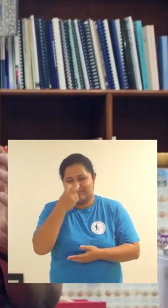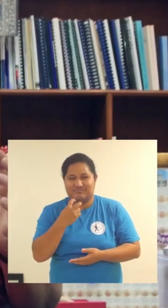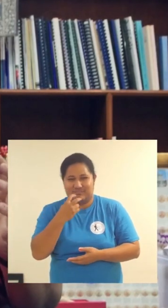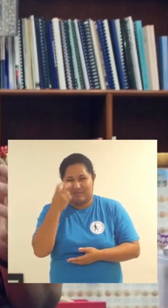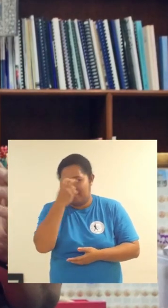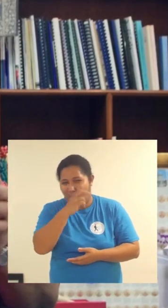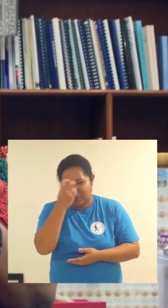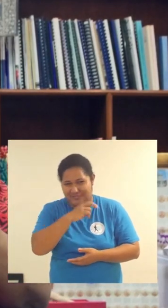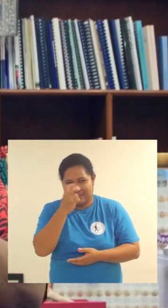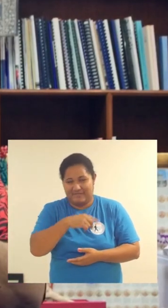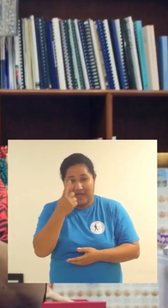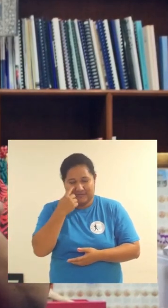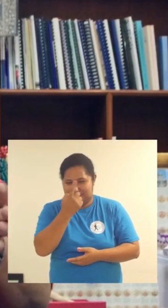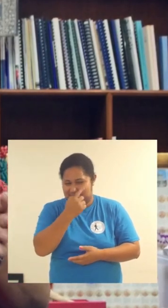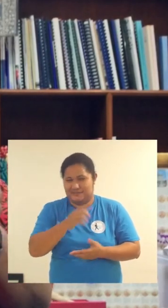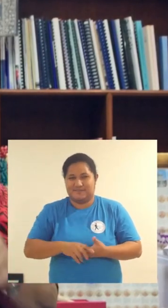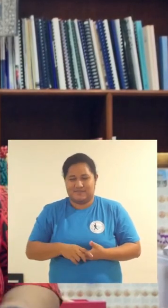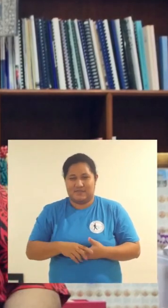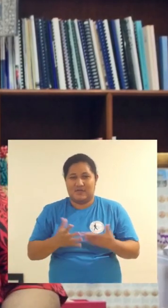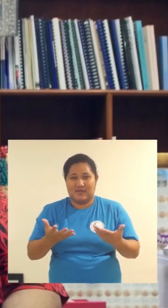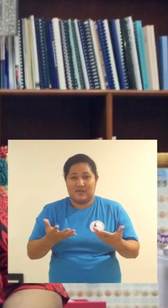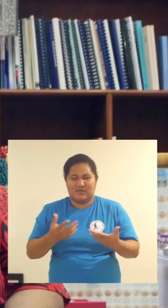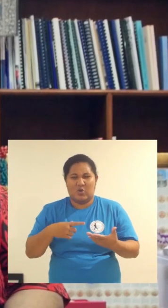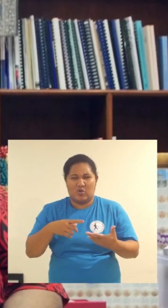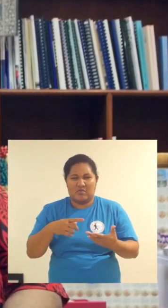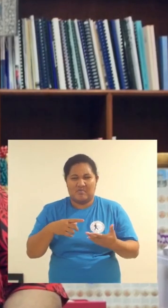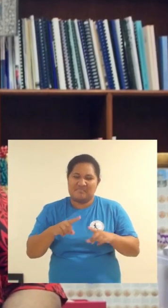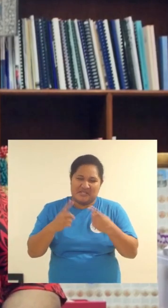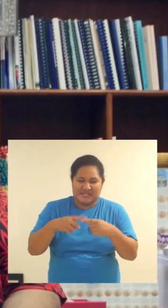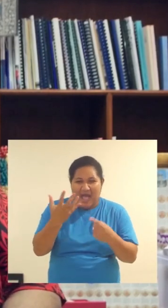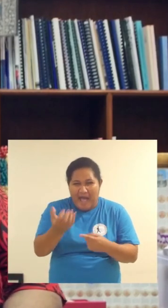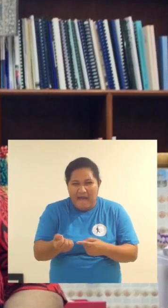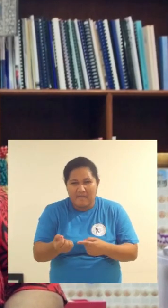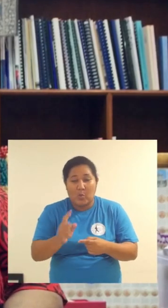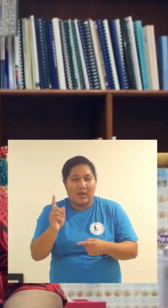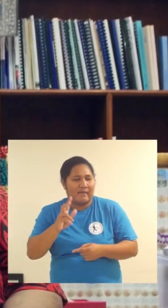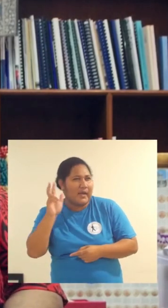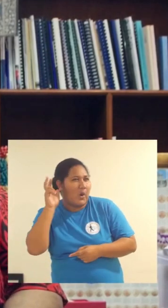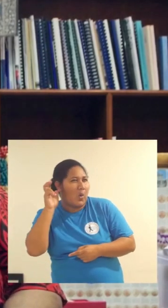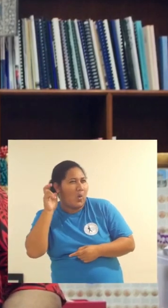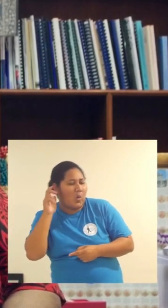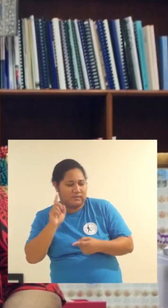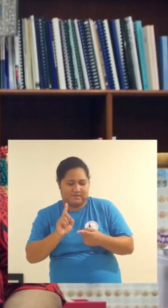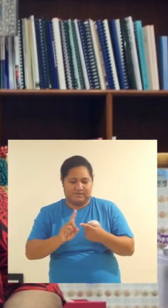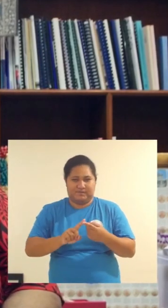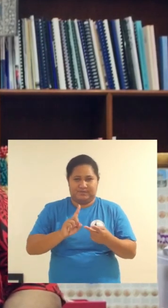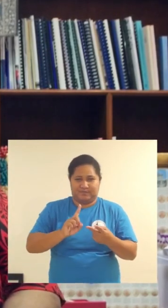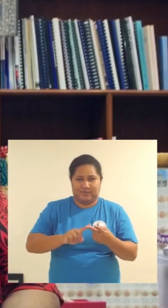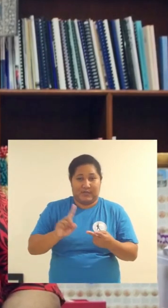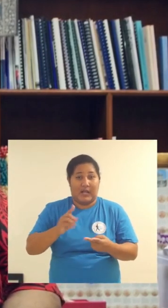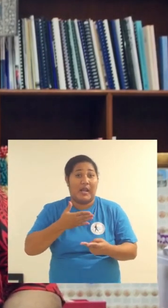May. yeah, it's lot of failures,